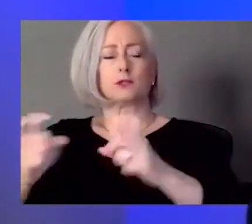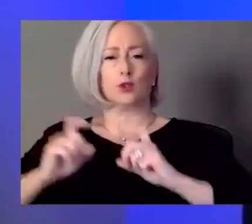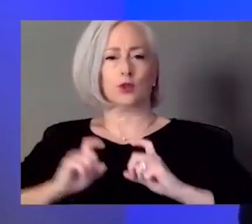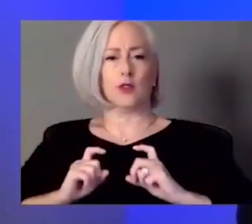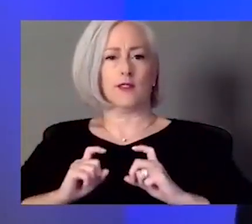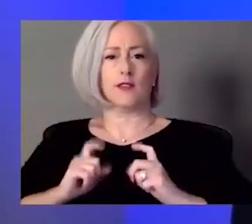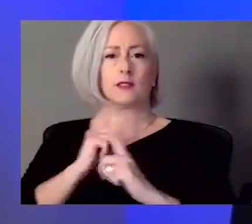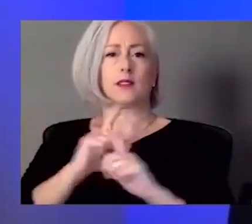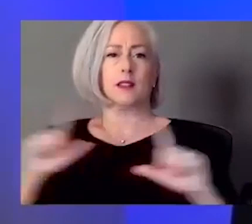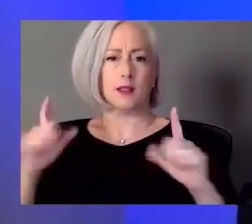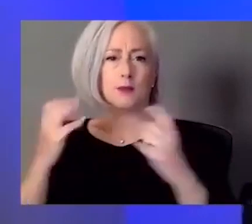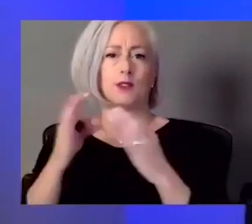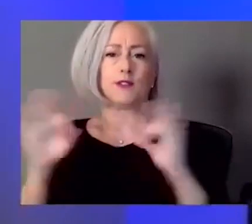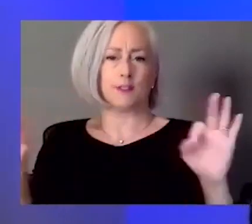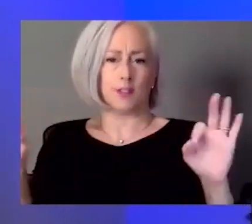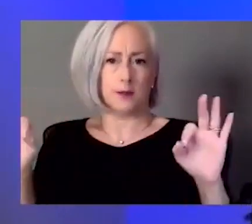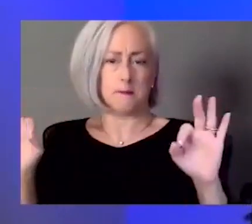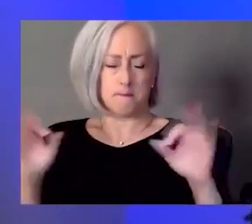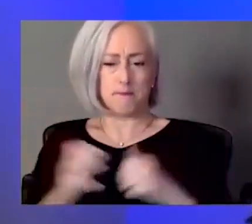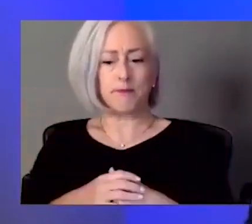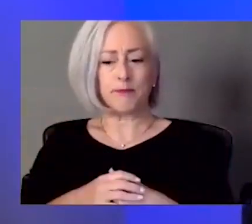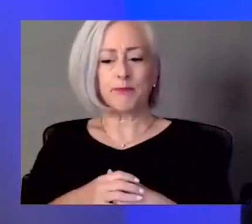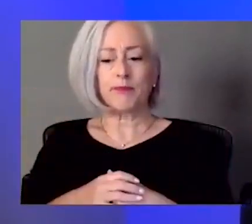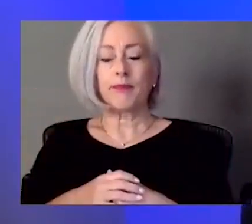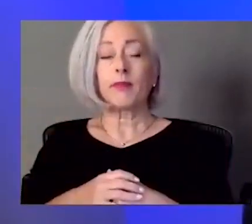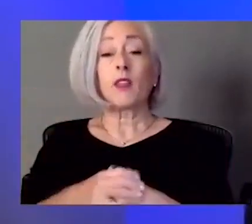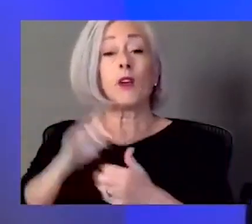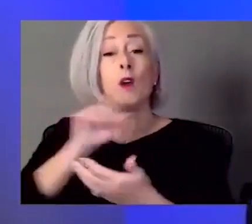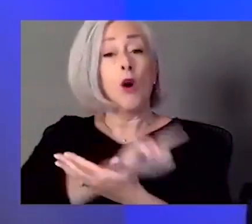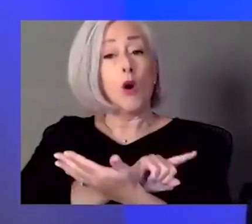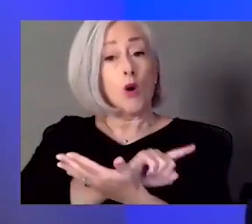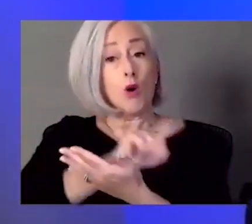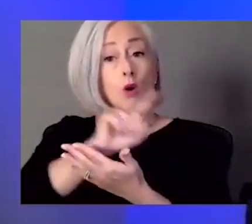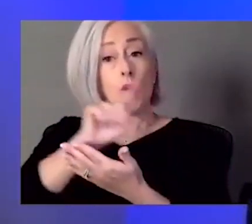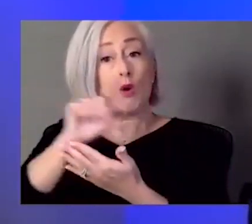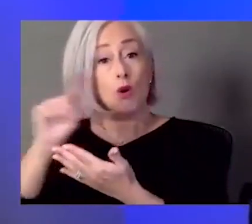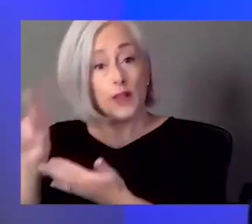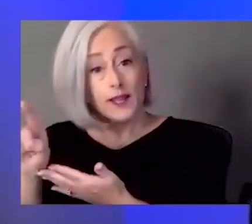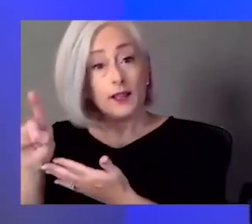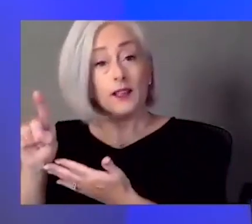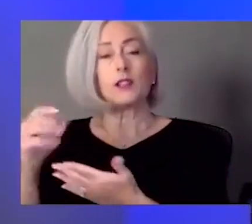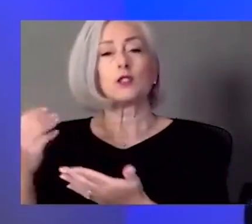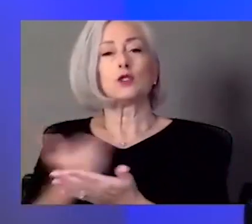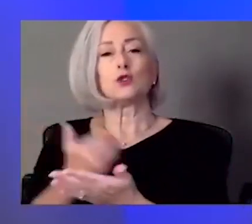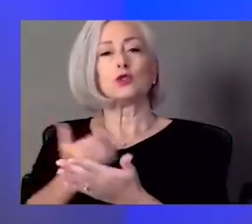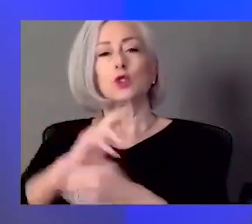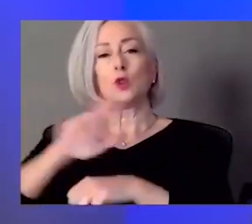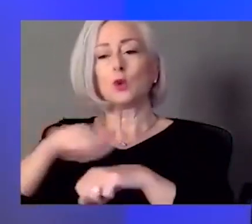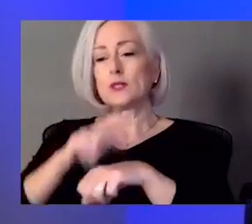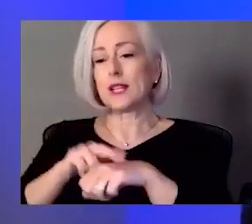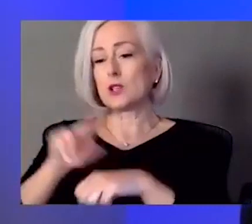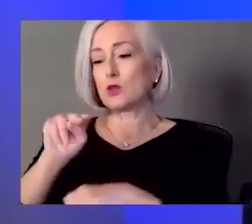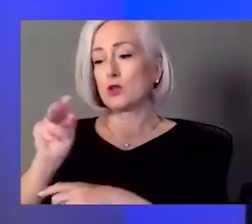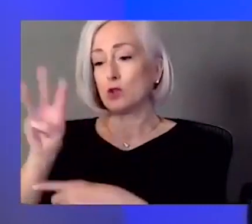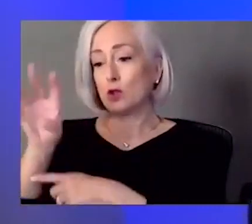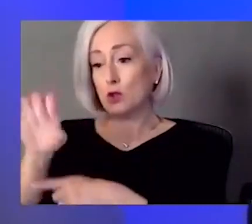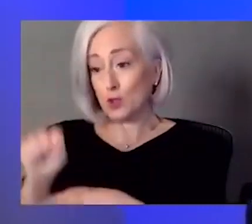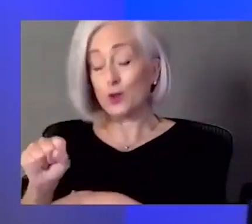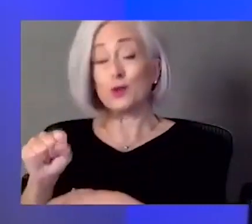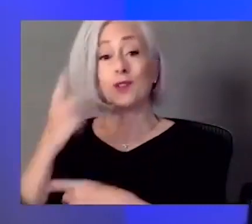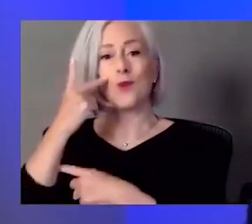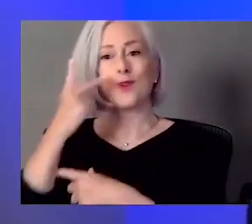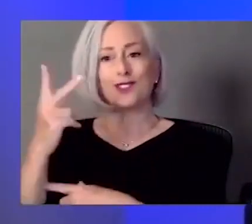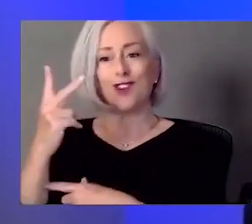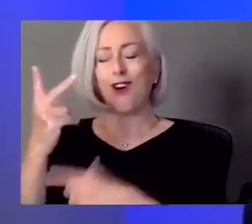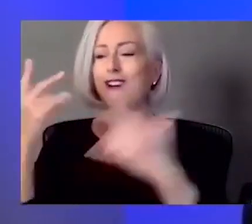as if we've been doing it all week with the new national news as Juneteenth being a national holiday. You know, this is